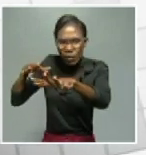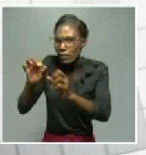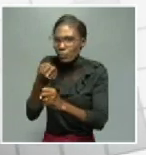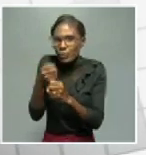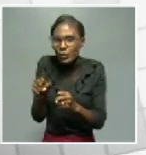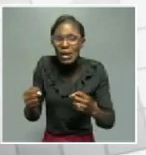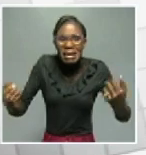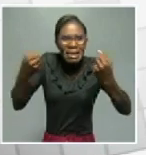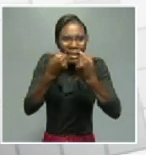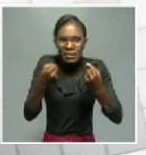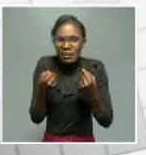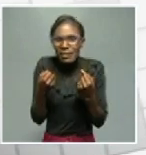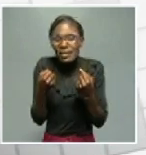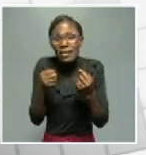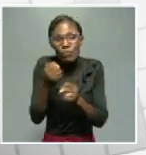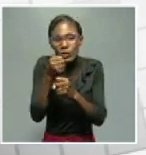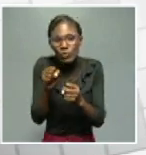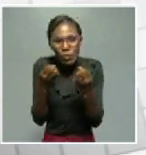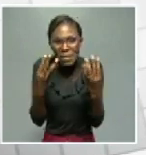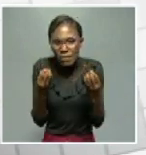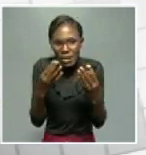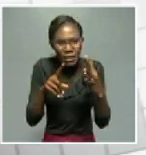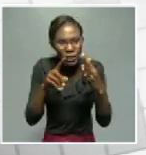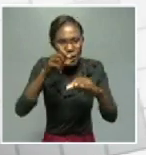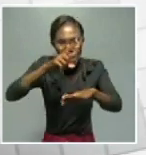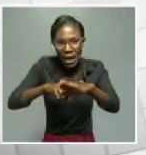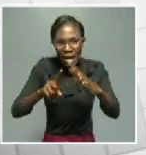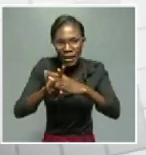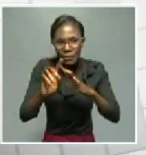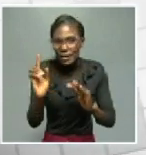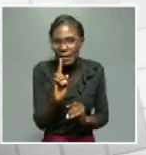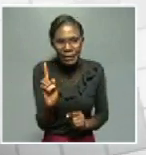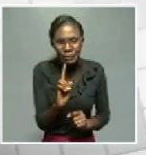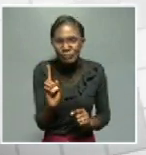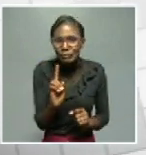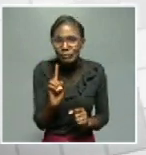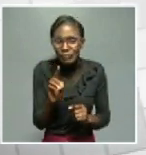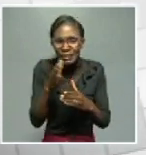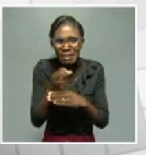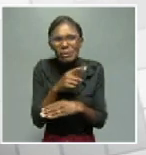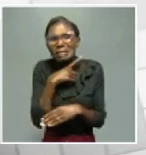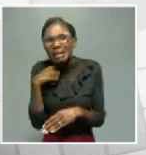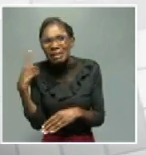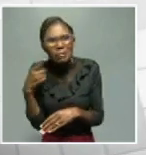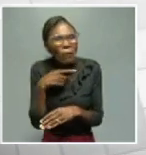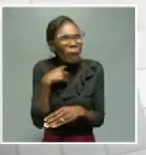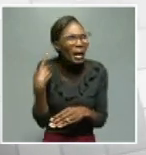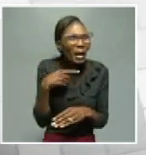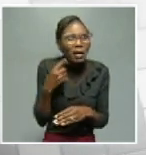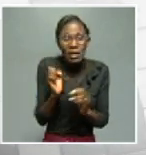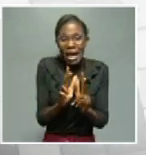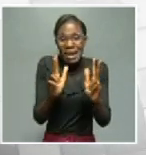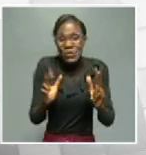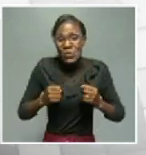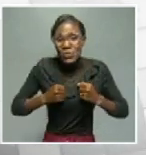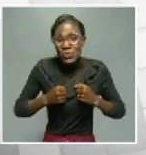accidents on the roads because these roads are really taking a toll on our population by actually killing our people. And we need to